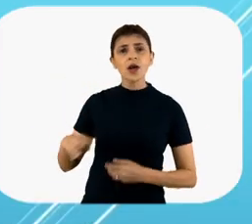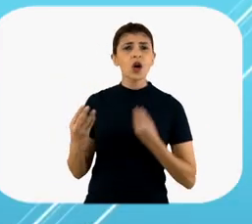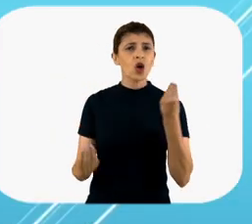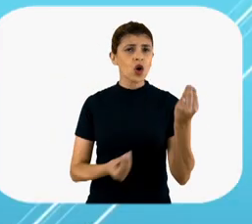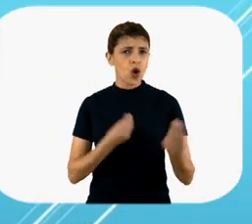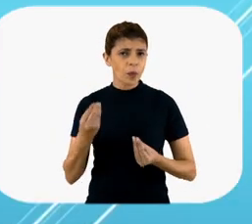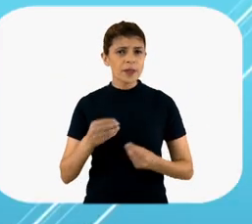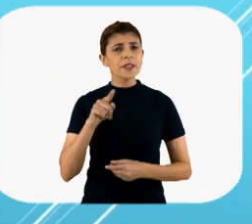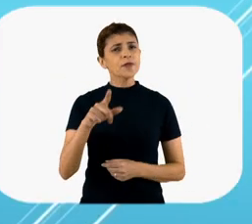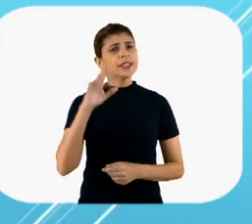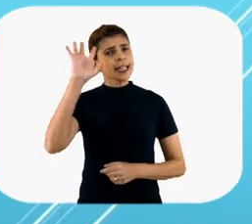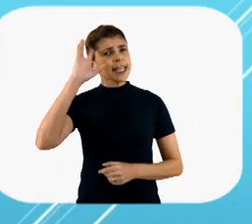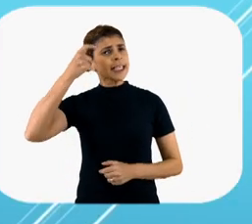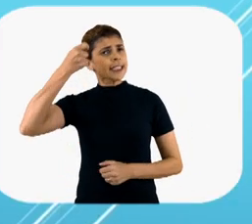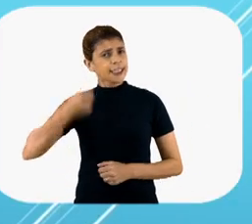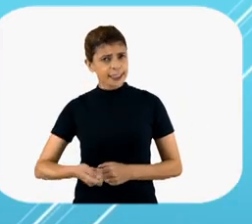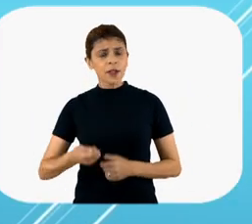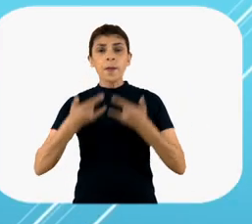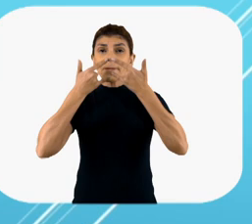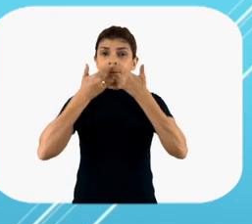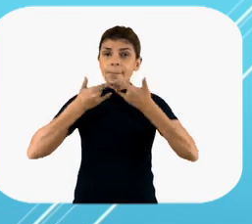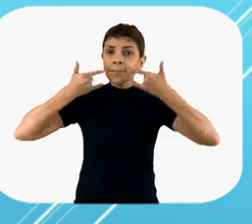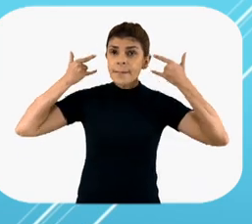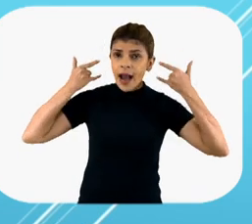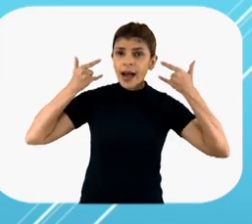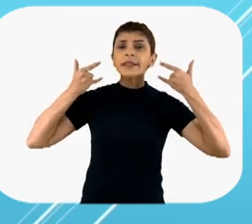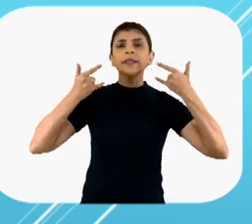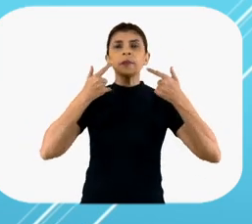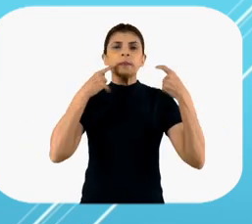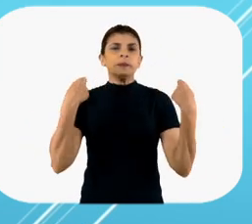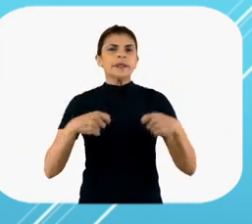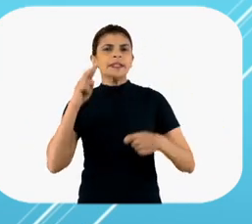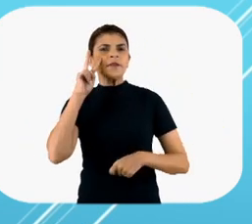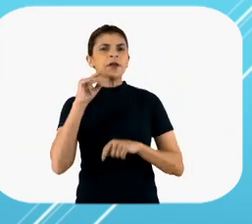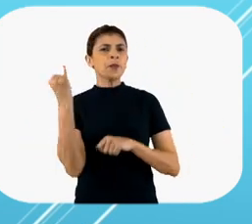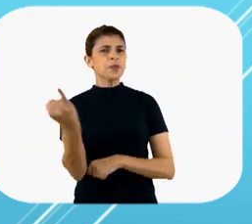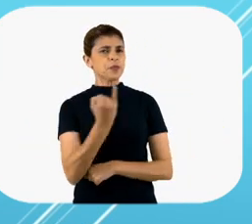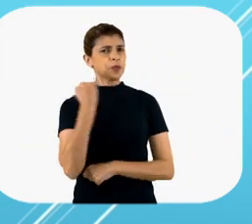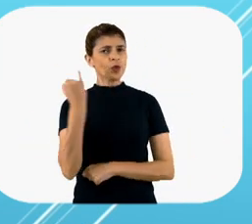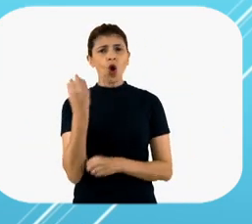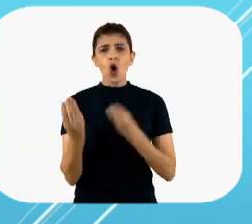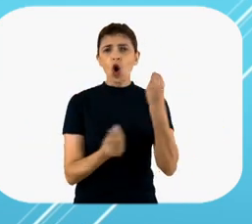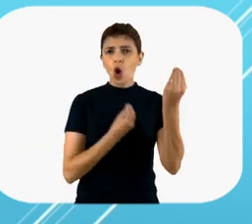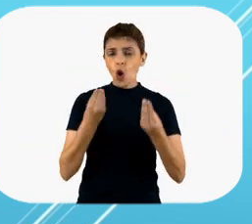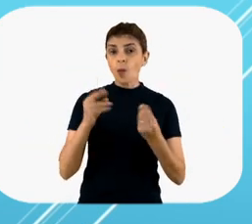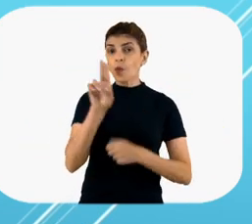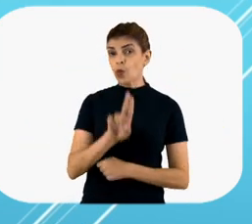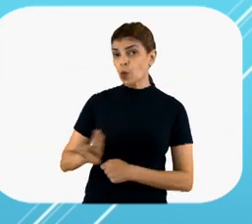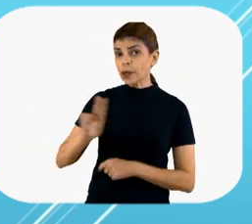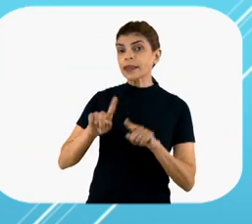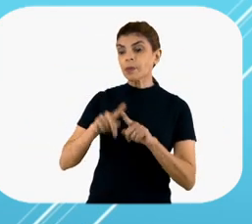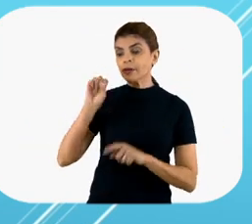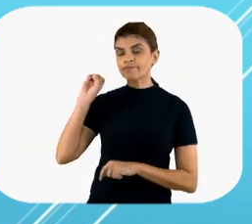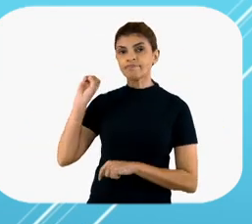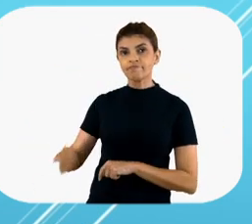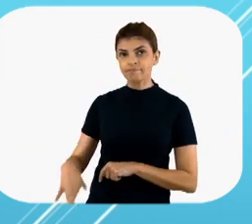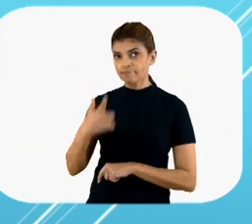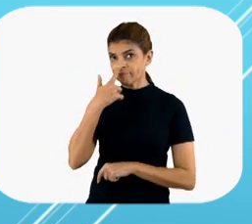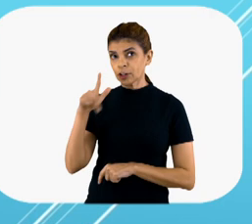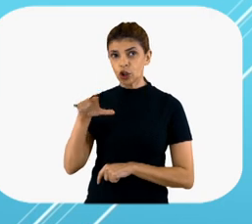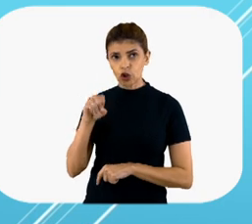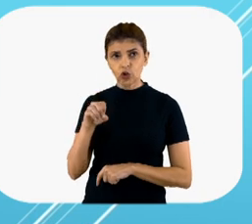If you decide to wear a medical mask which is pleated and flat like this one, it is important to wear and discard it